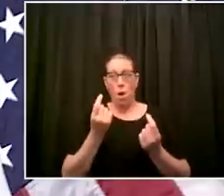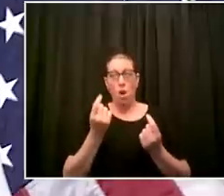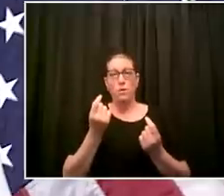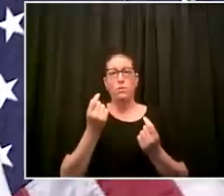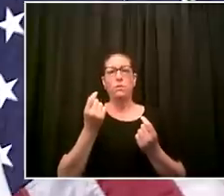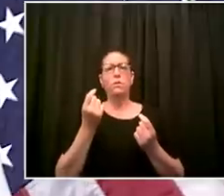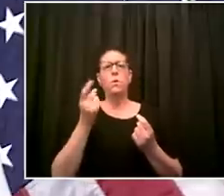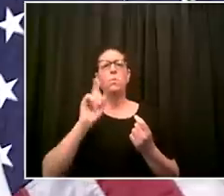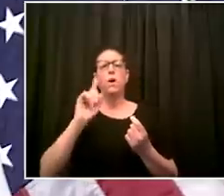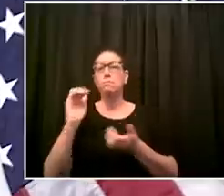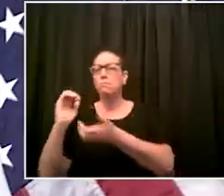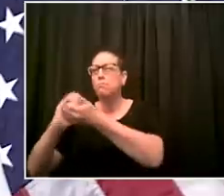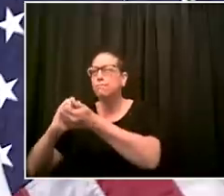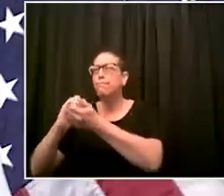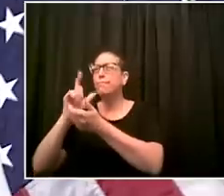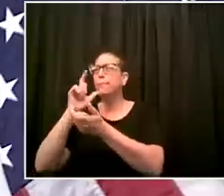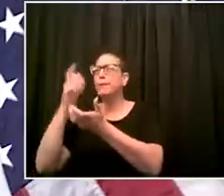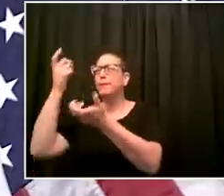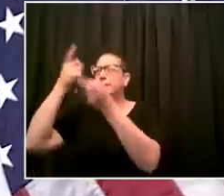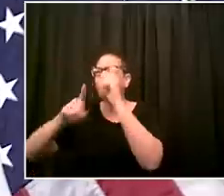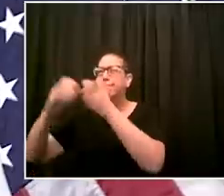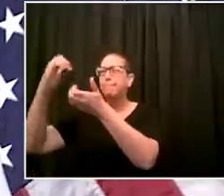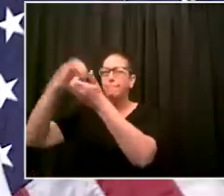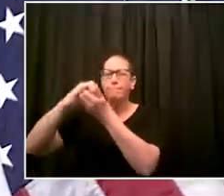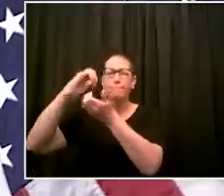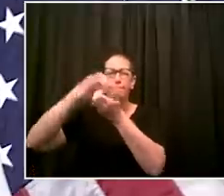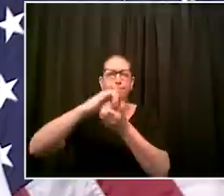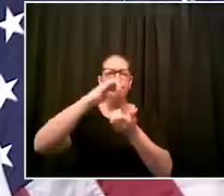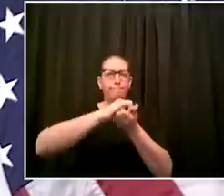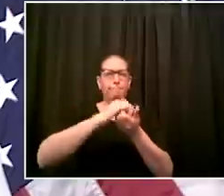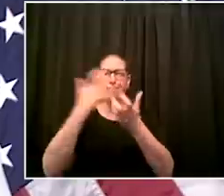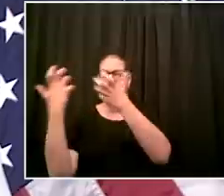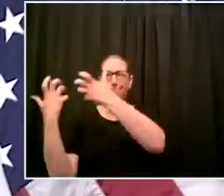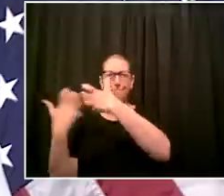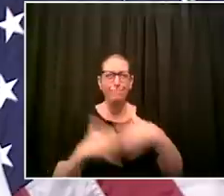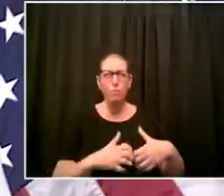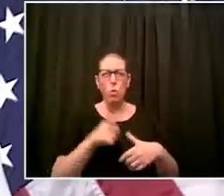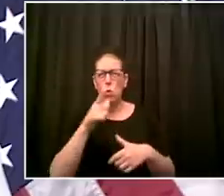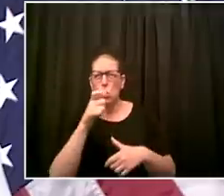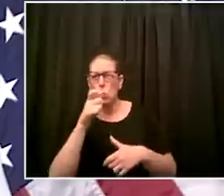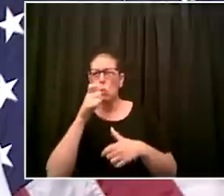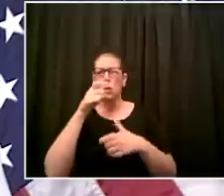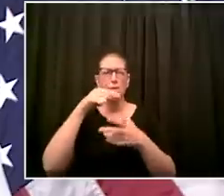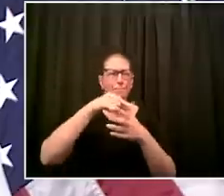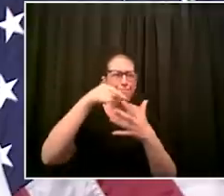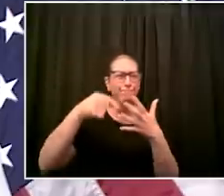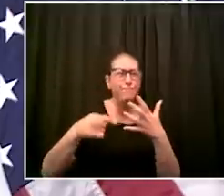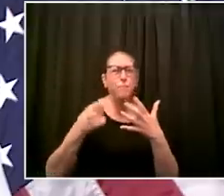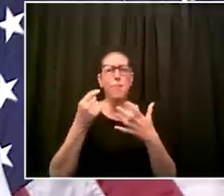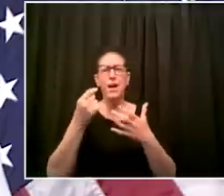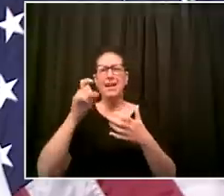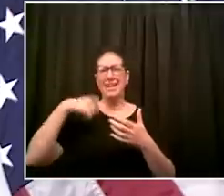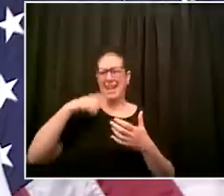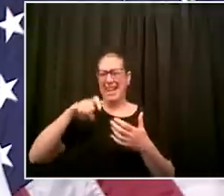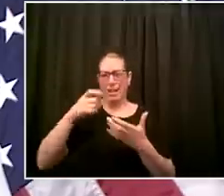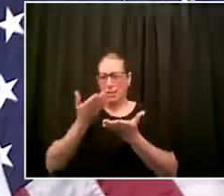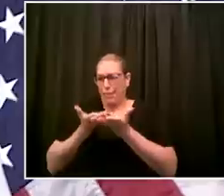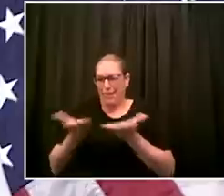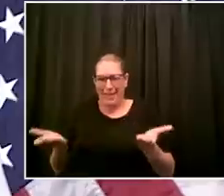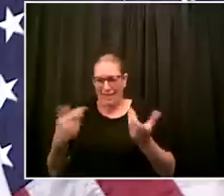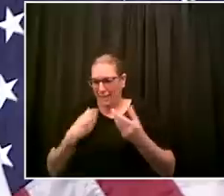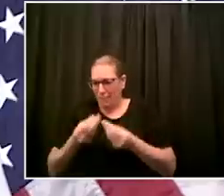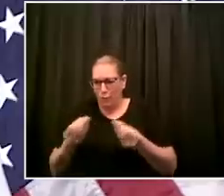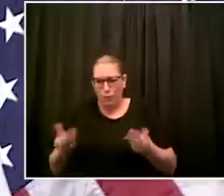my clear demand of the economic development corporation was do everything do it well do it in an unprecedented manner do it fast